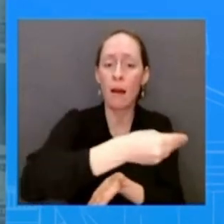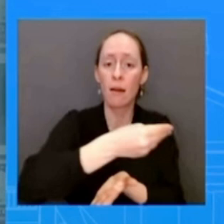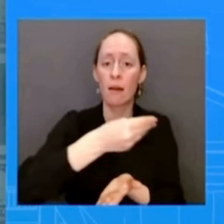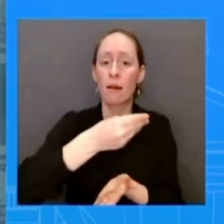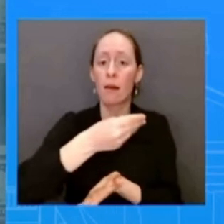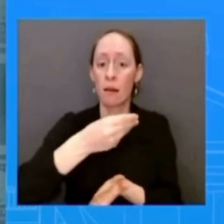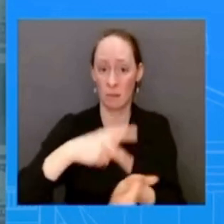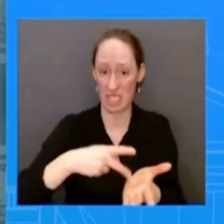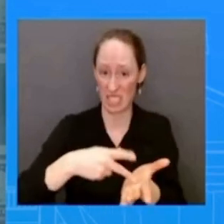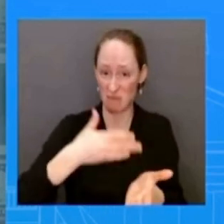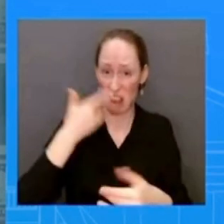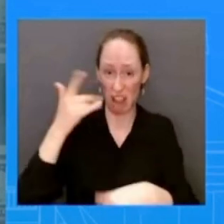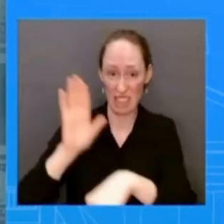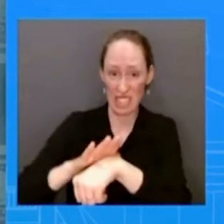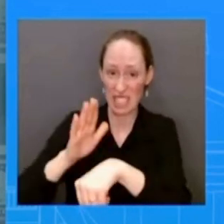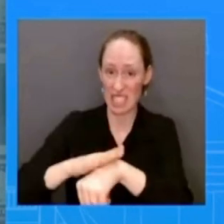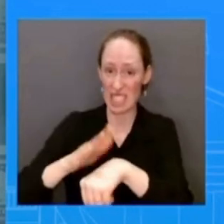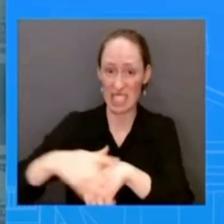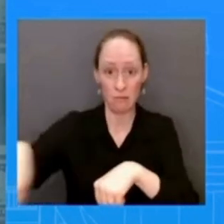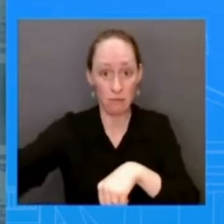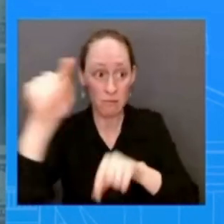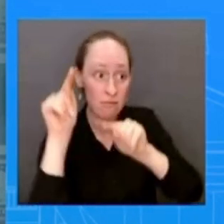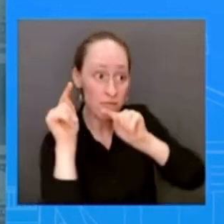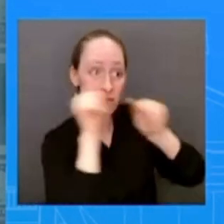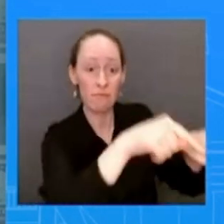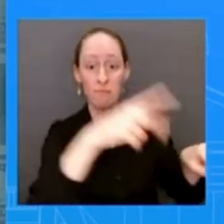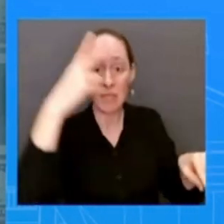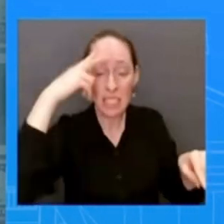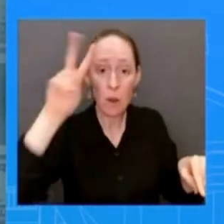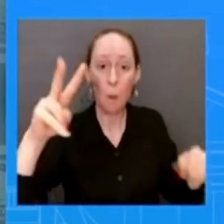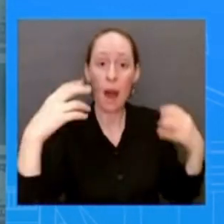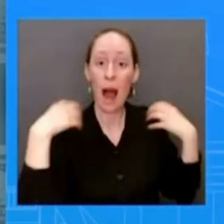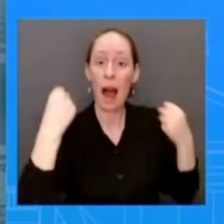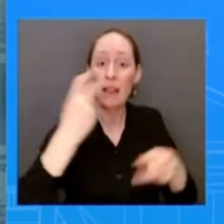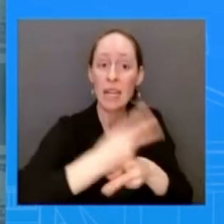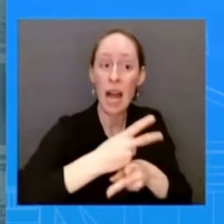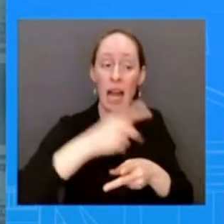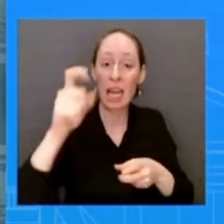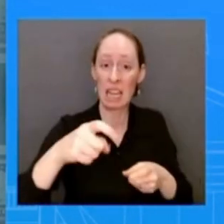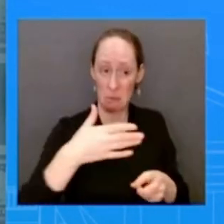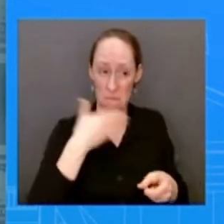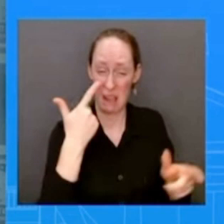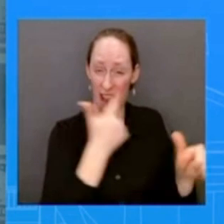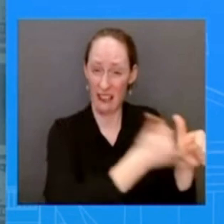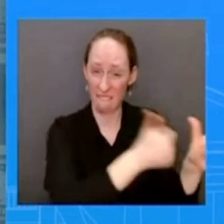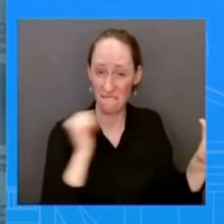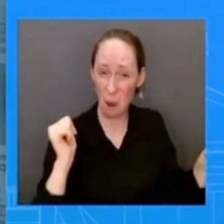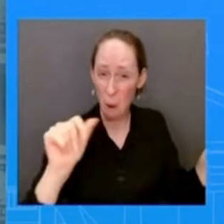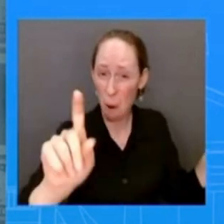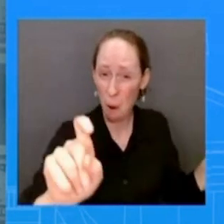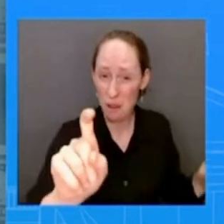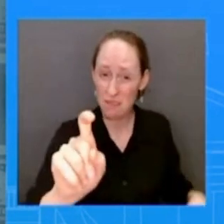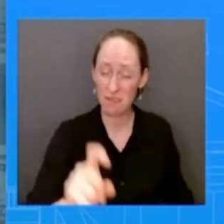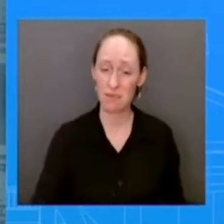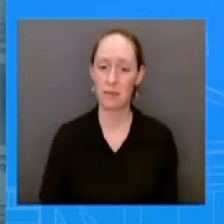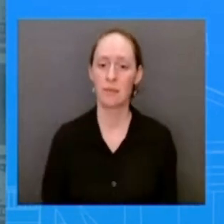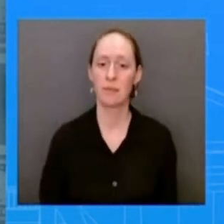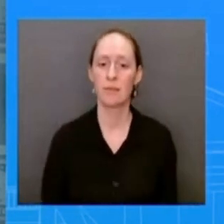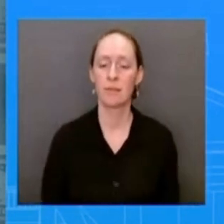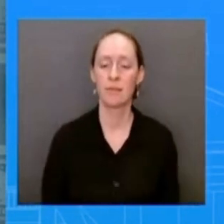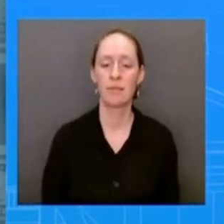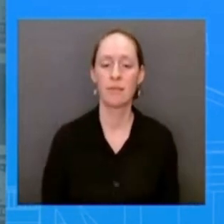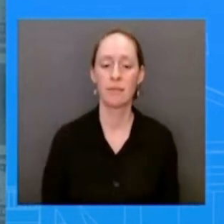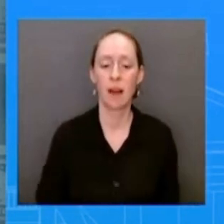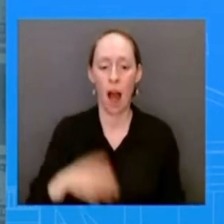i i know um i know it's ongoing i know there's a lot of comments out there as to what these four individuals were going to do so